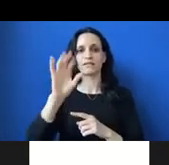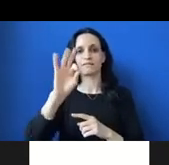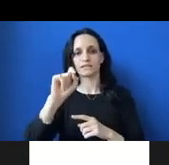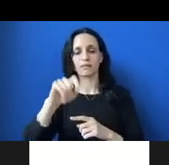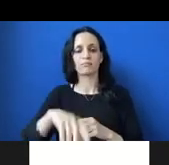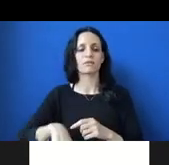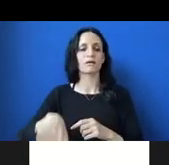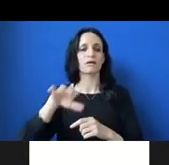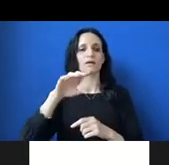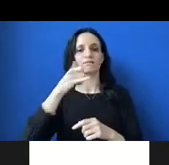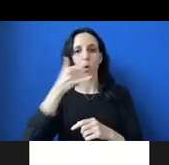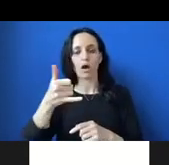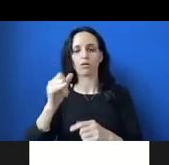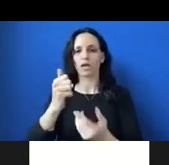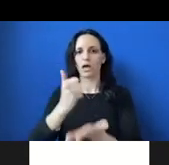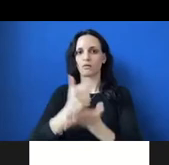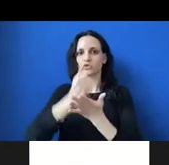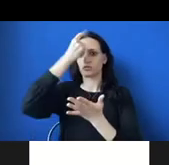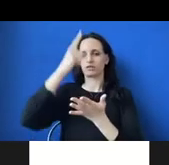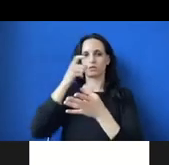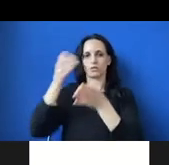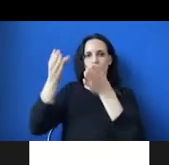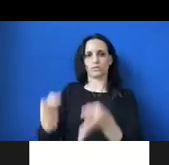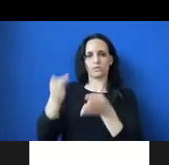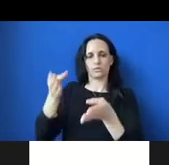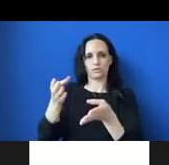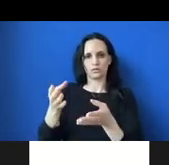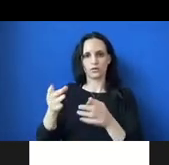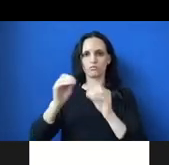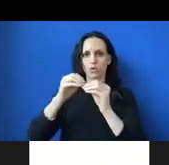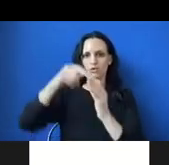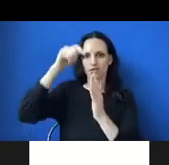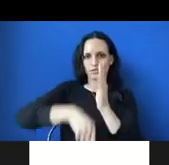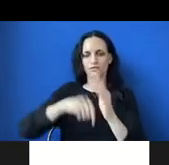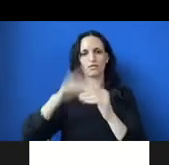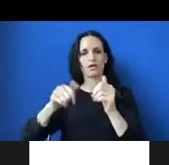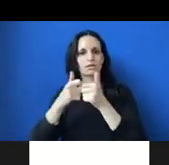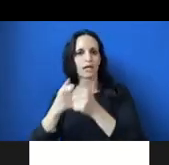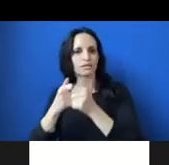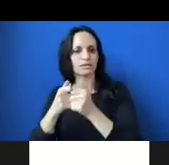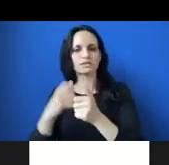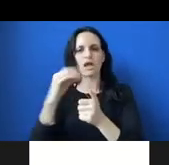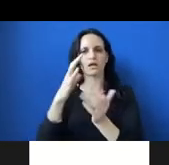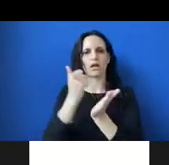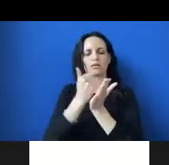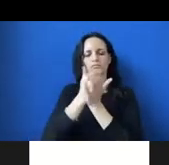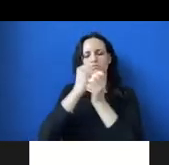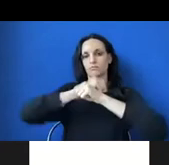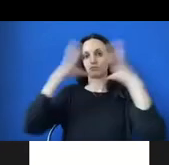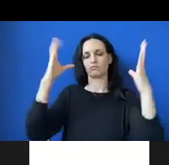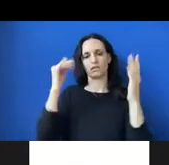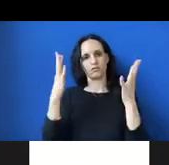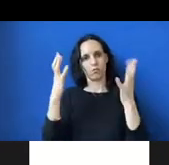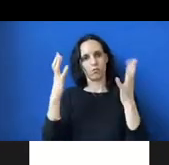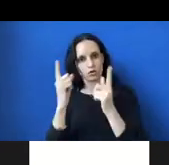um, helps to know someone on a different level than just texting or messaging and can help them better decide if the person is someone that they would want to meet in person.